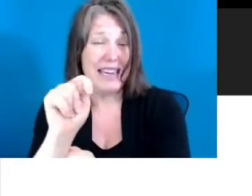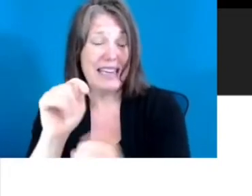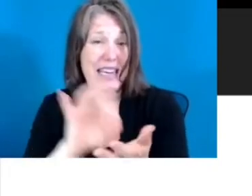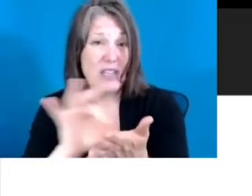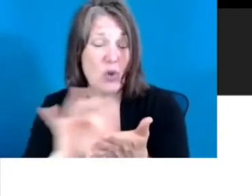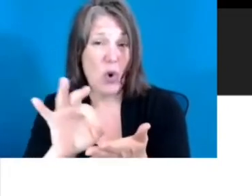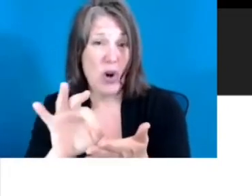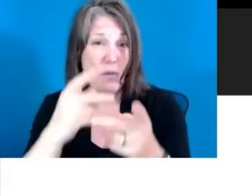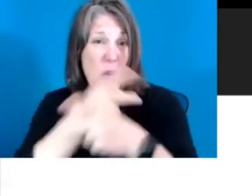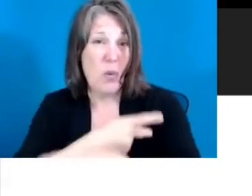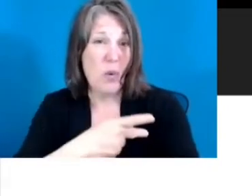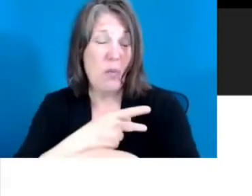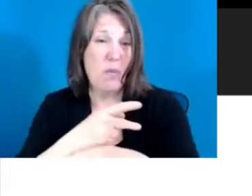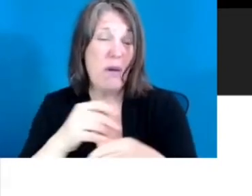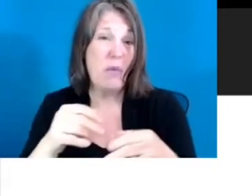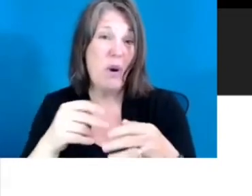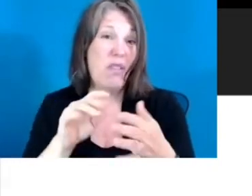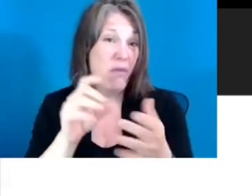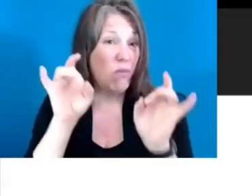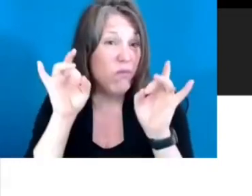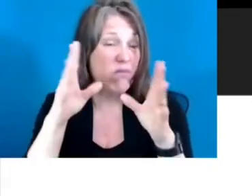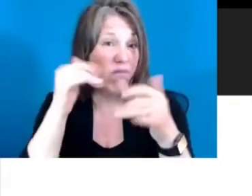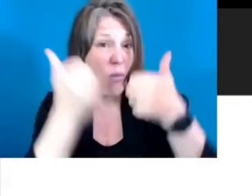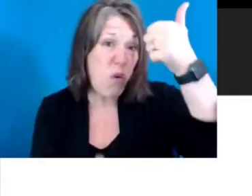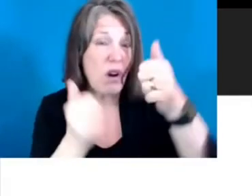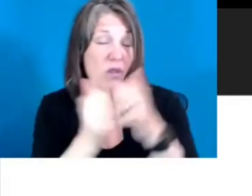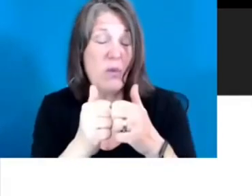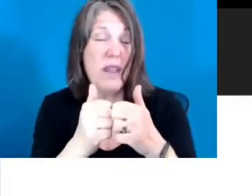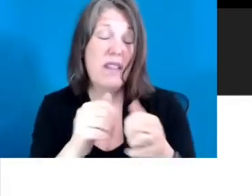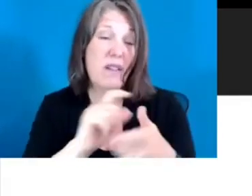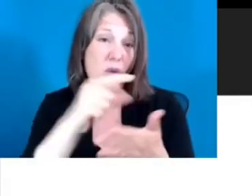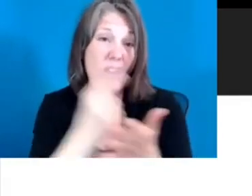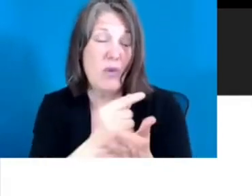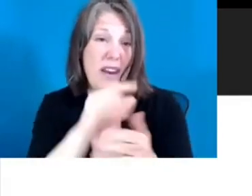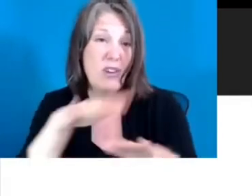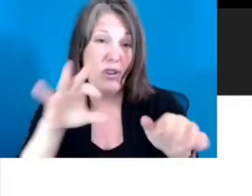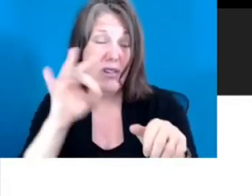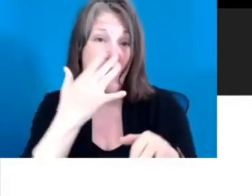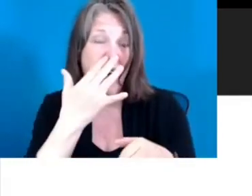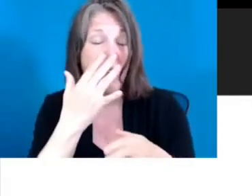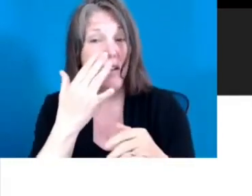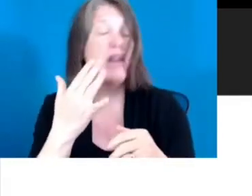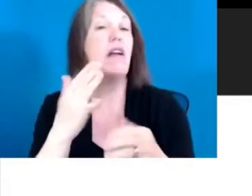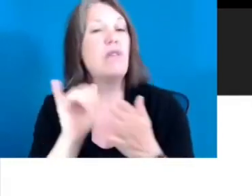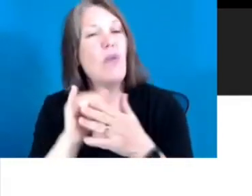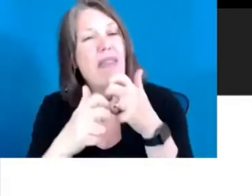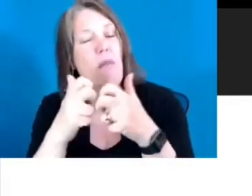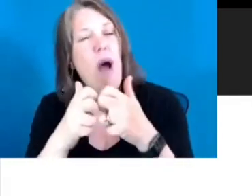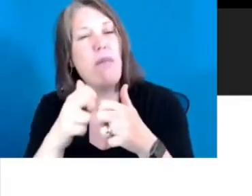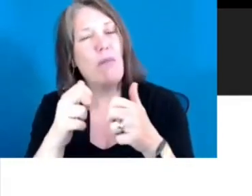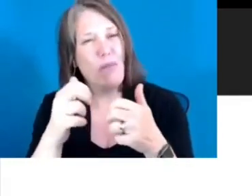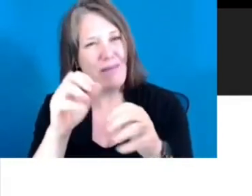worse than graduating kids of color. And it's important because this is the future of our workforce. So that's the problem.